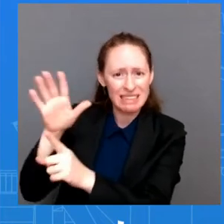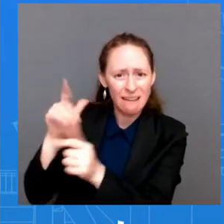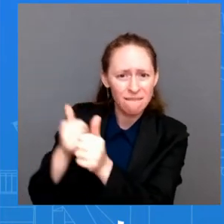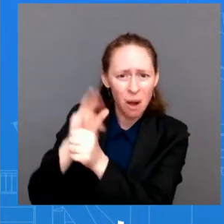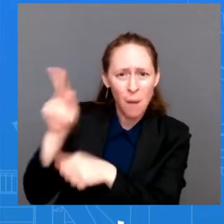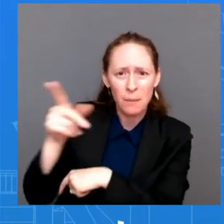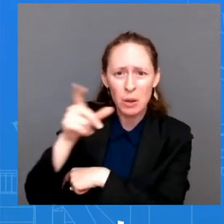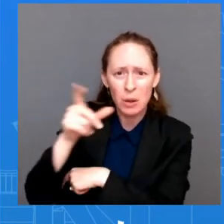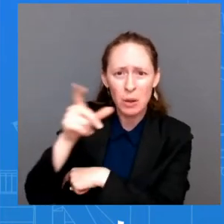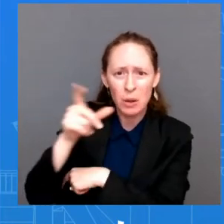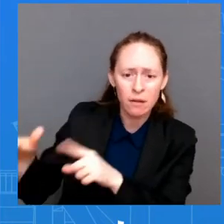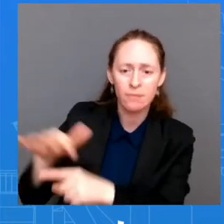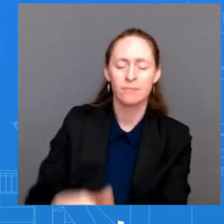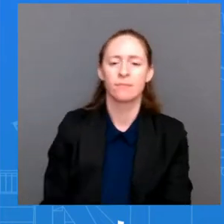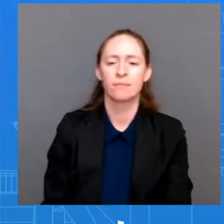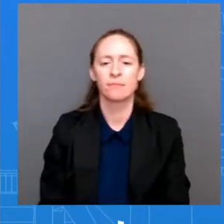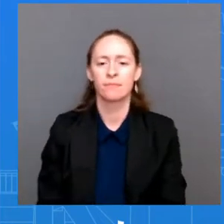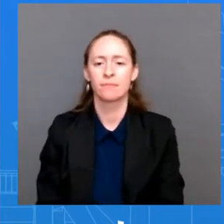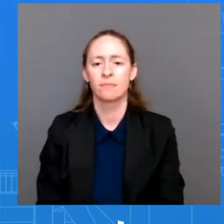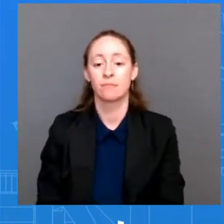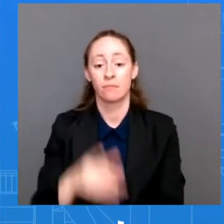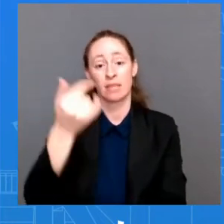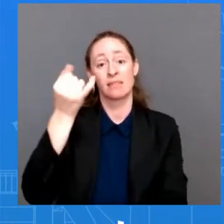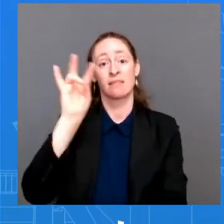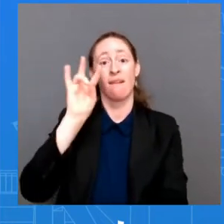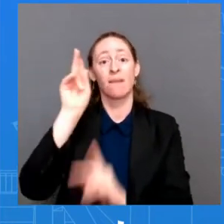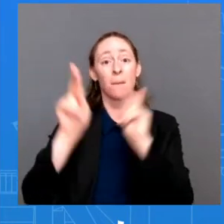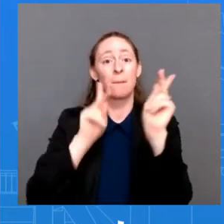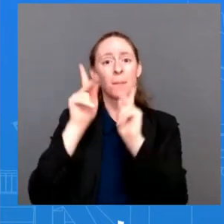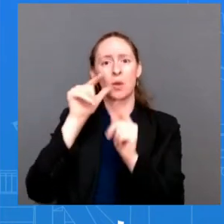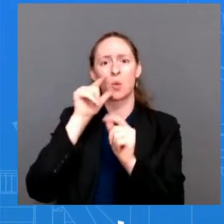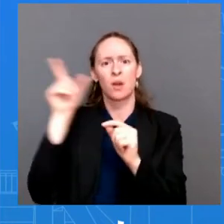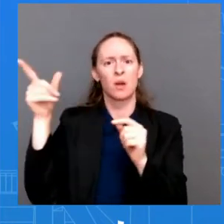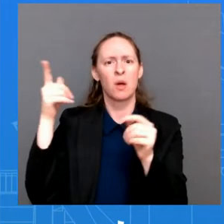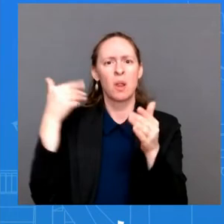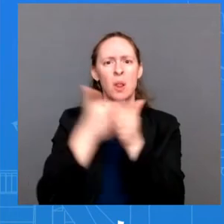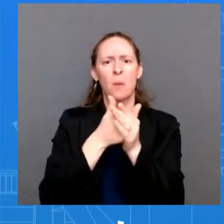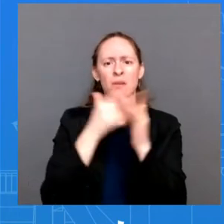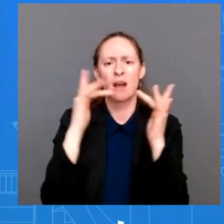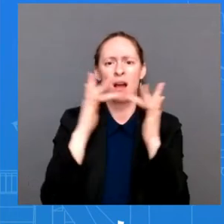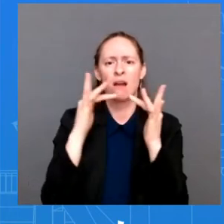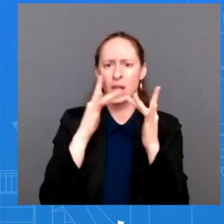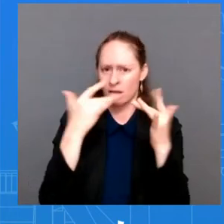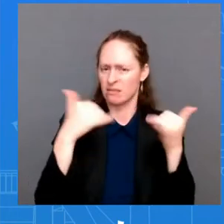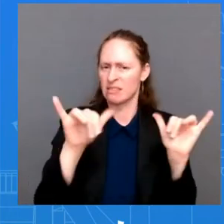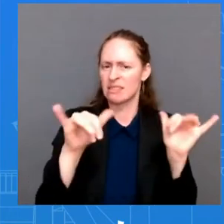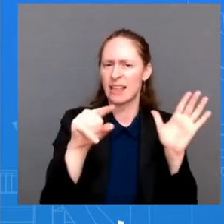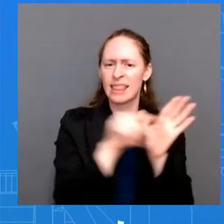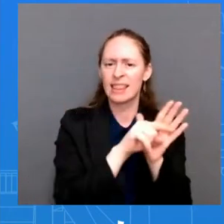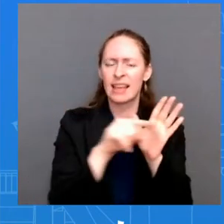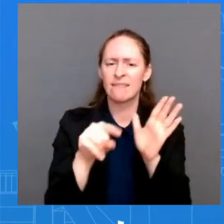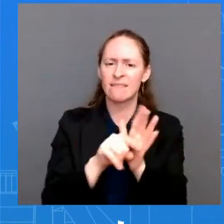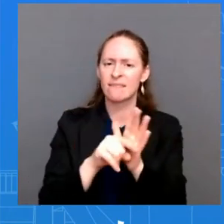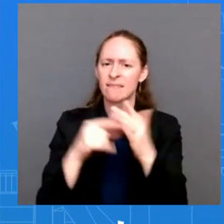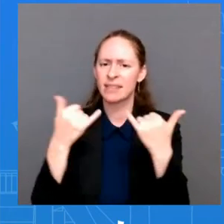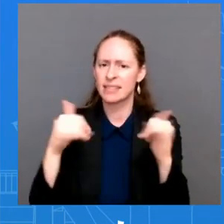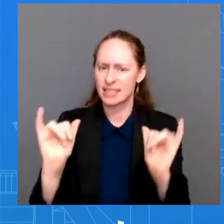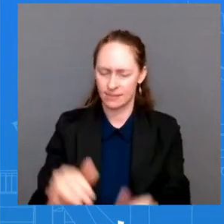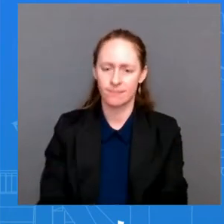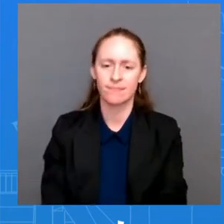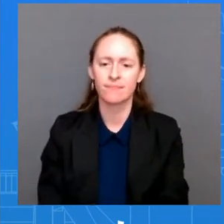test negative. So that's the update on the first positive test that the President had that we shared with all of you.